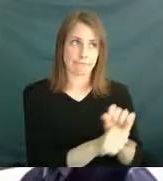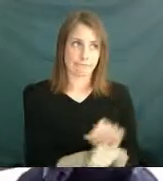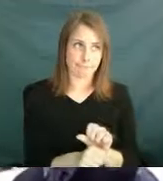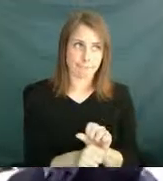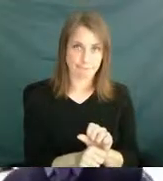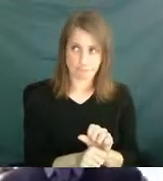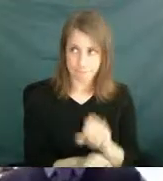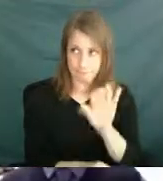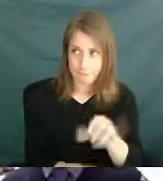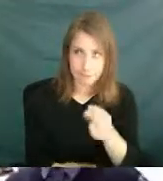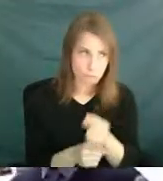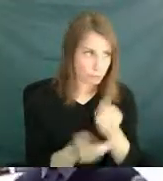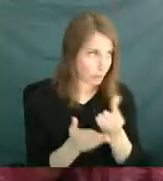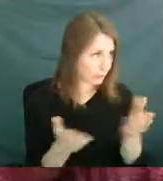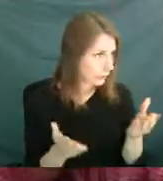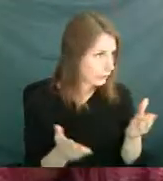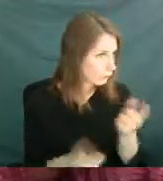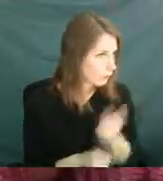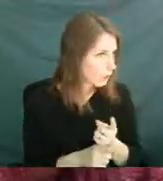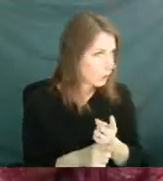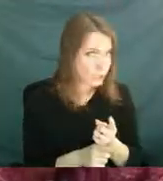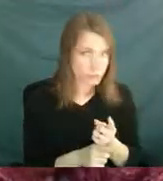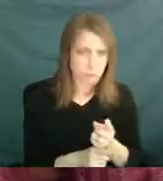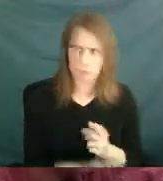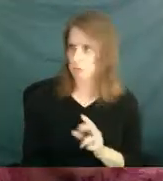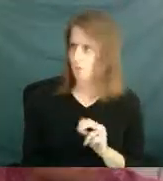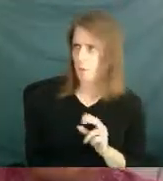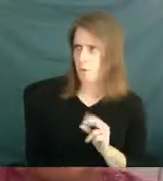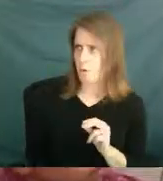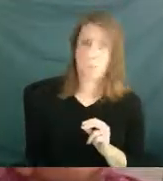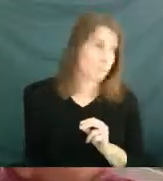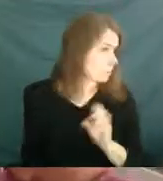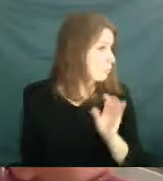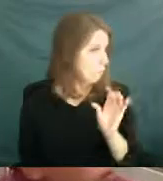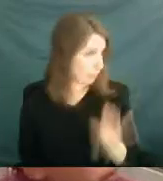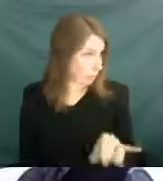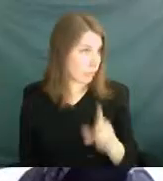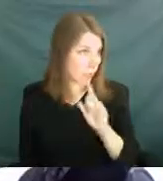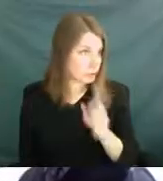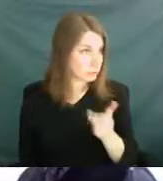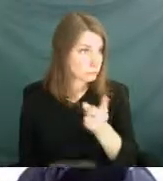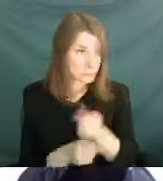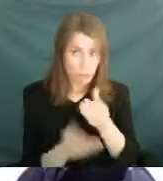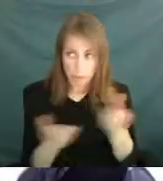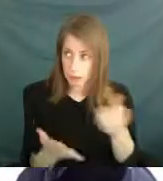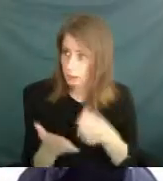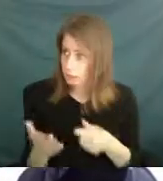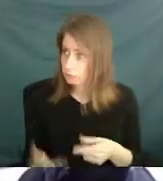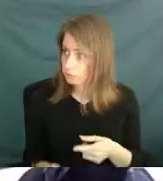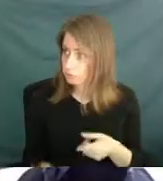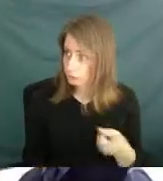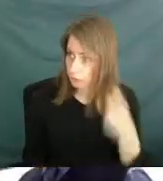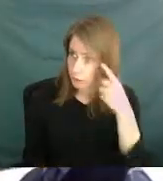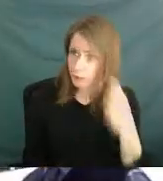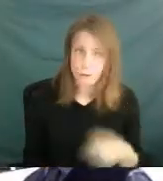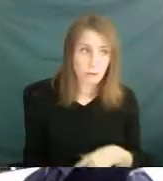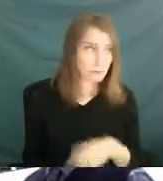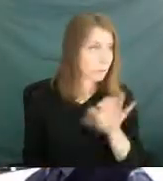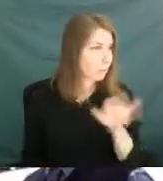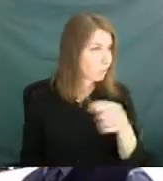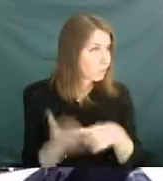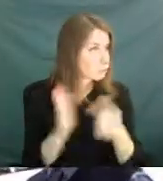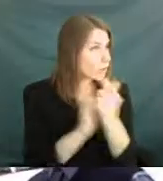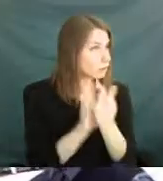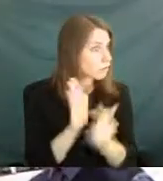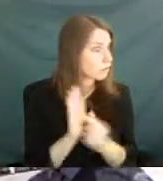And that is the right thing, isn't it, boys and girls? It is the right thing. Don't you think? That's what society is telling